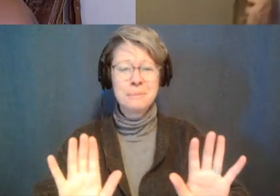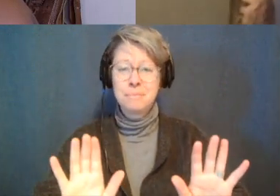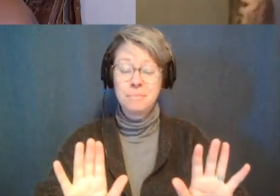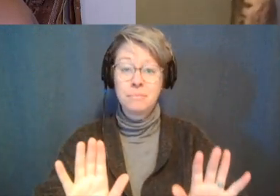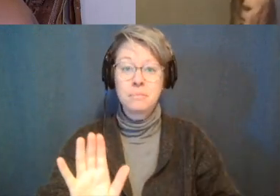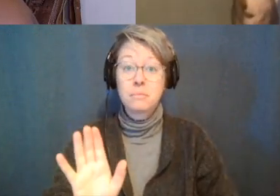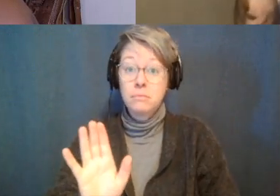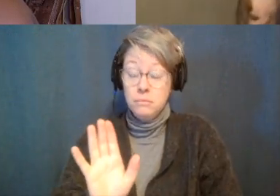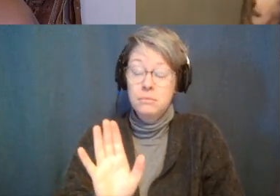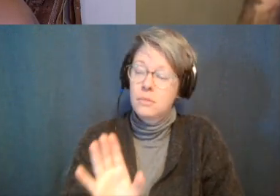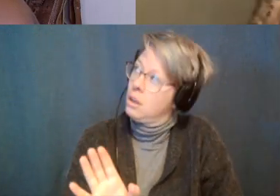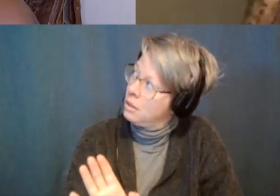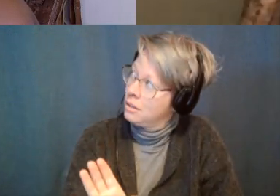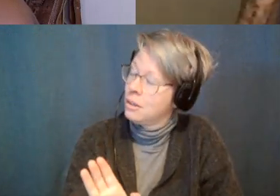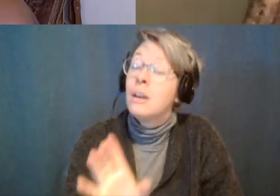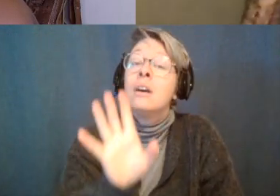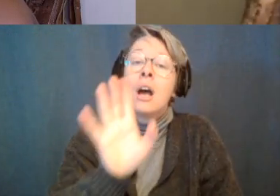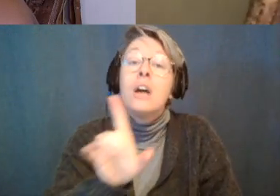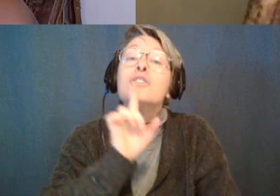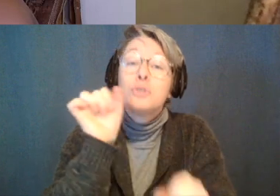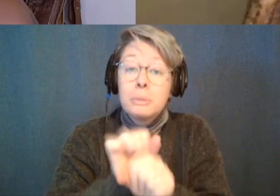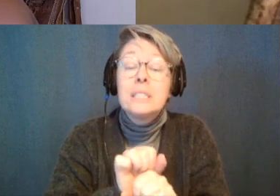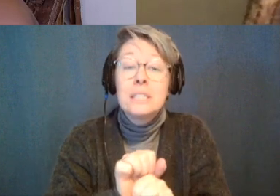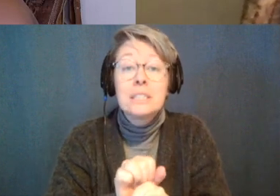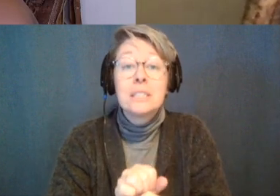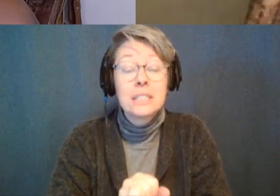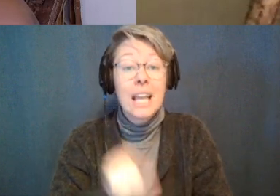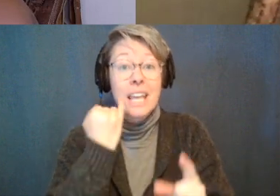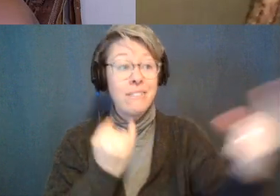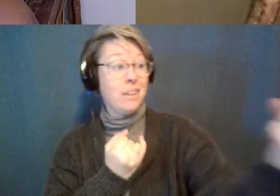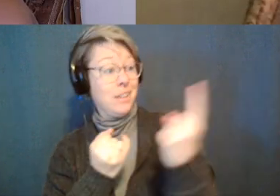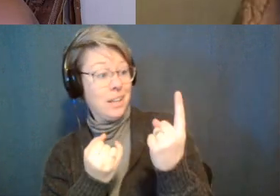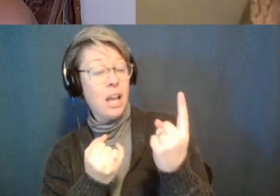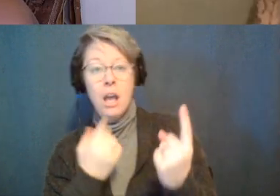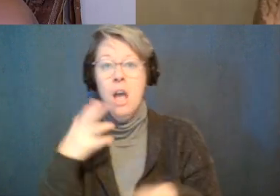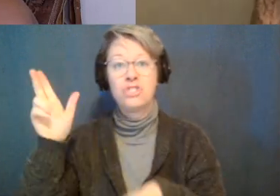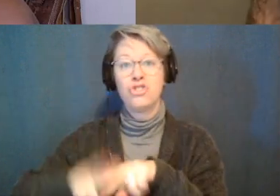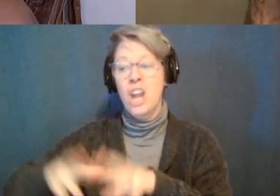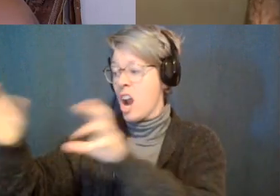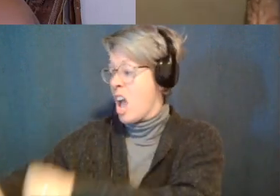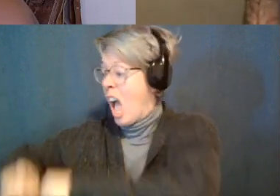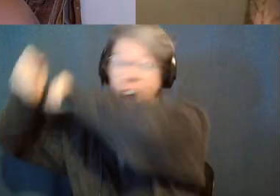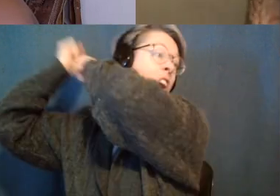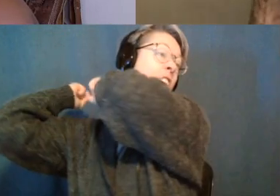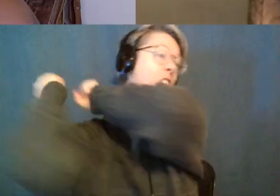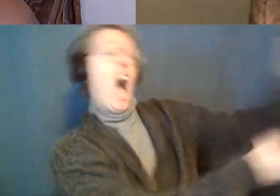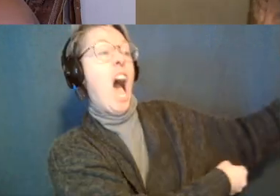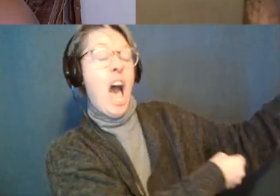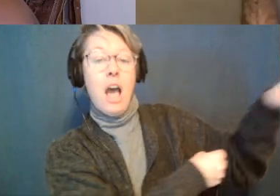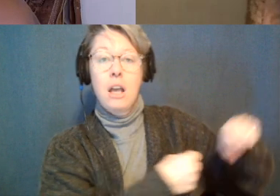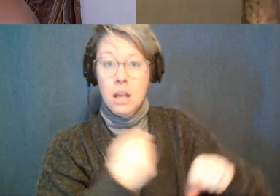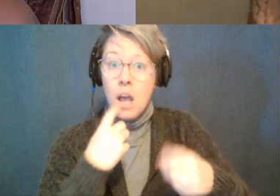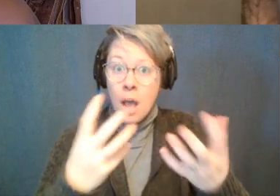literally like part of me would want to pick up a chair and break it over her fucking head and i'm just like so